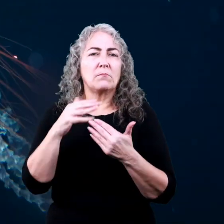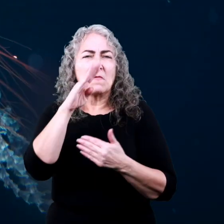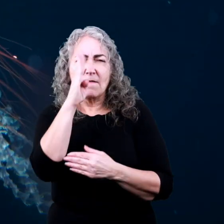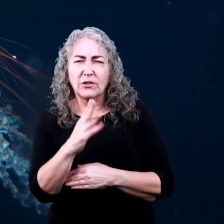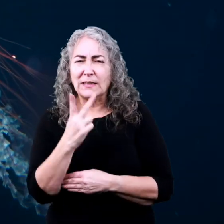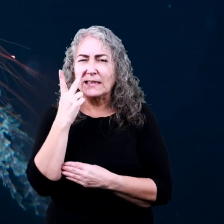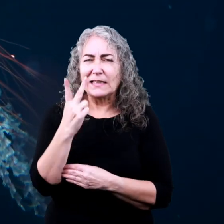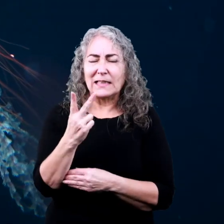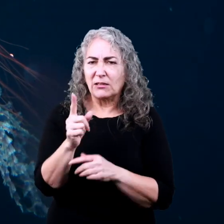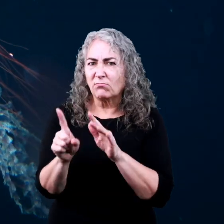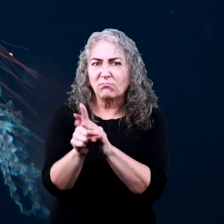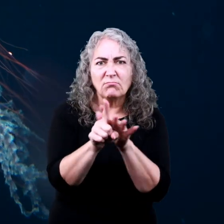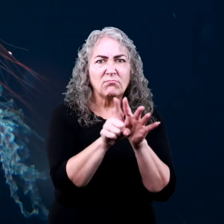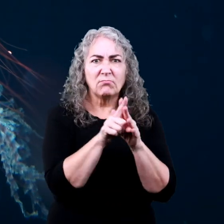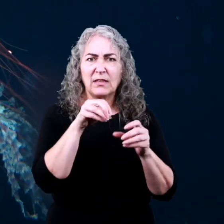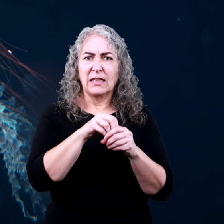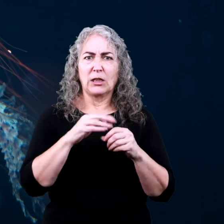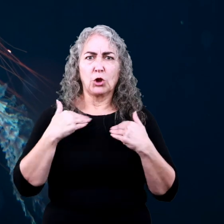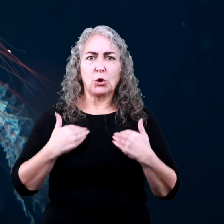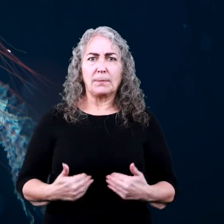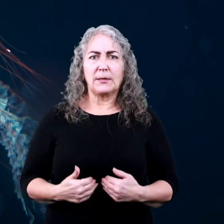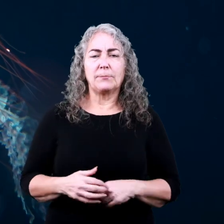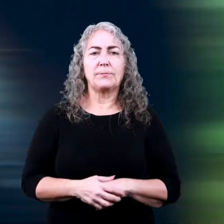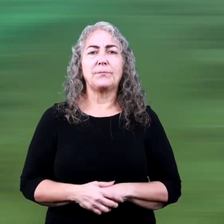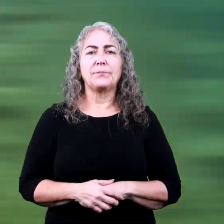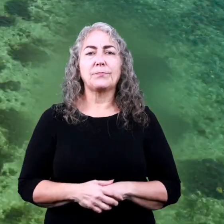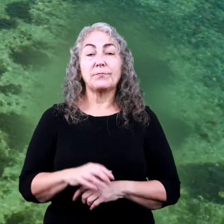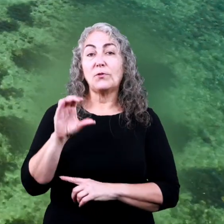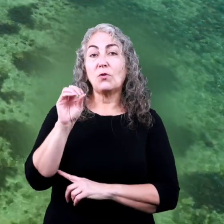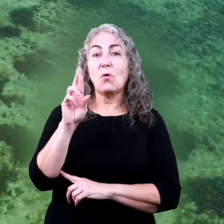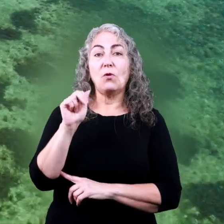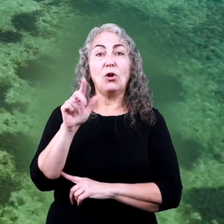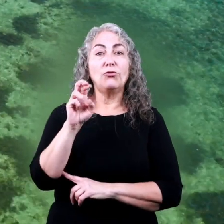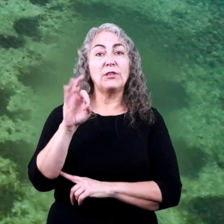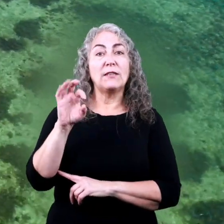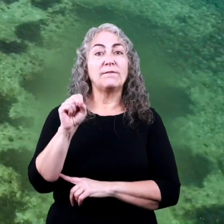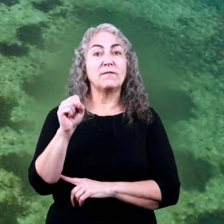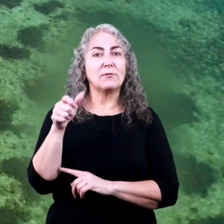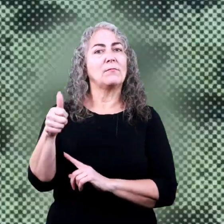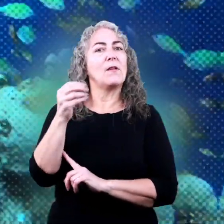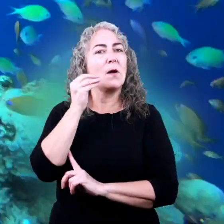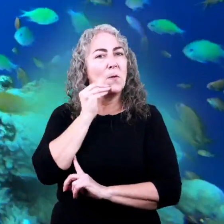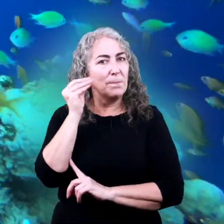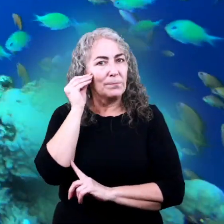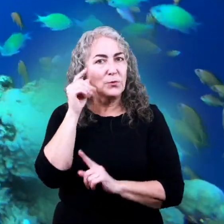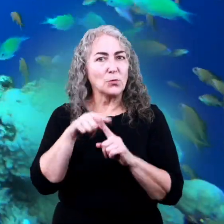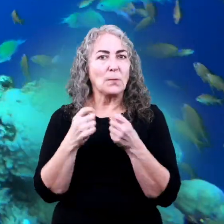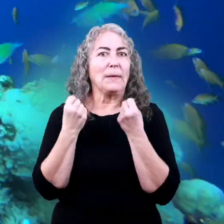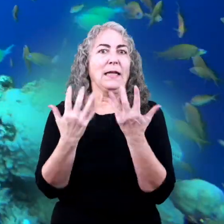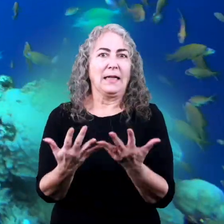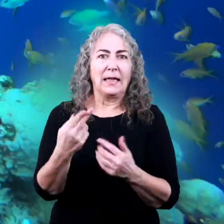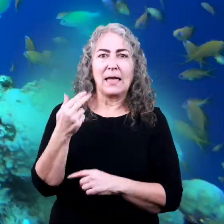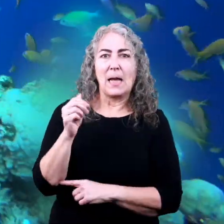that have never been explored by humans. Coral reefs are like a habitat within a habitat,